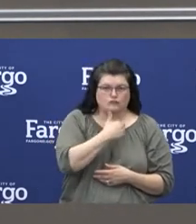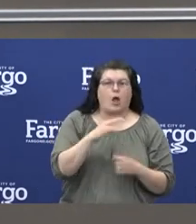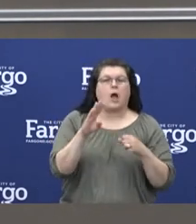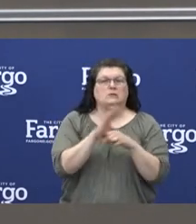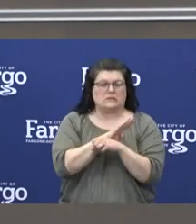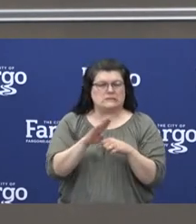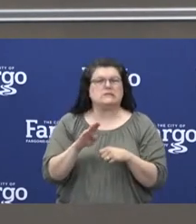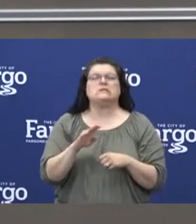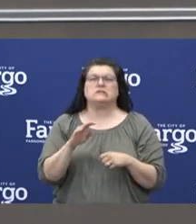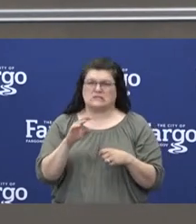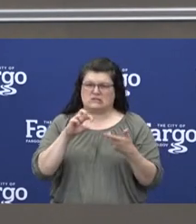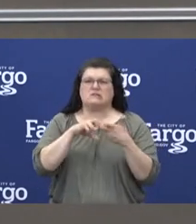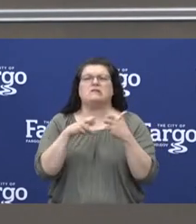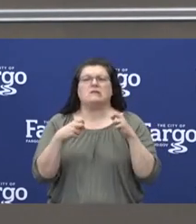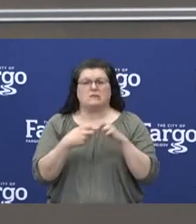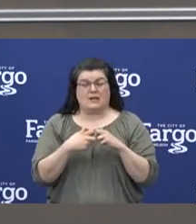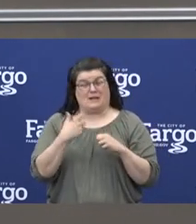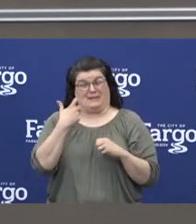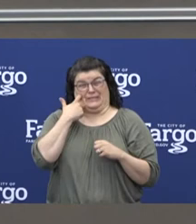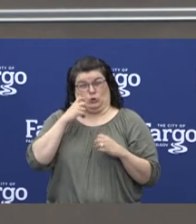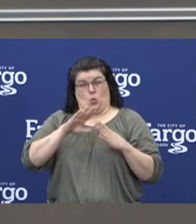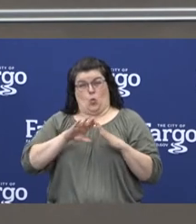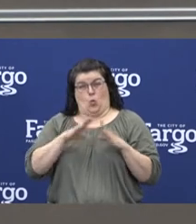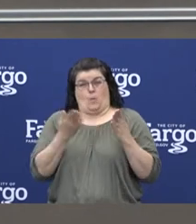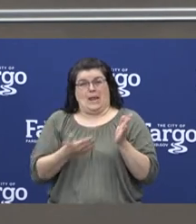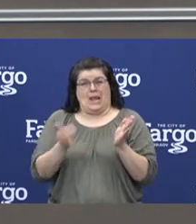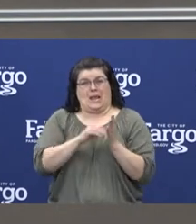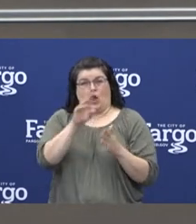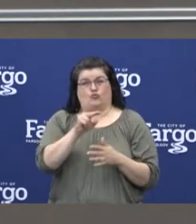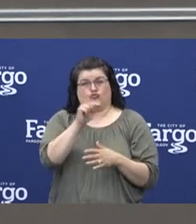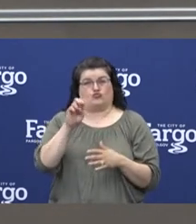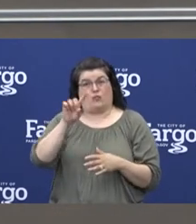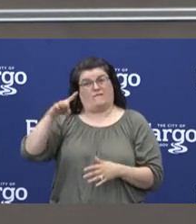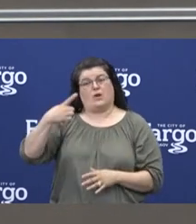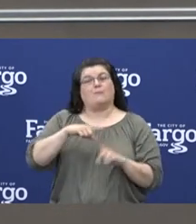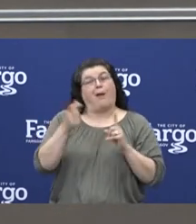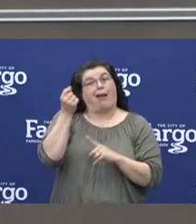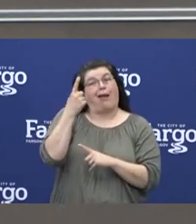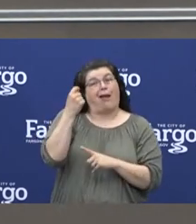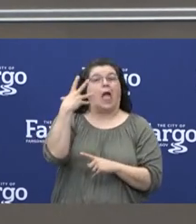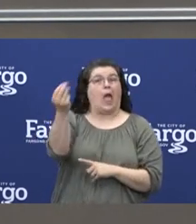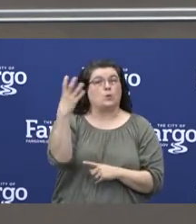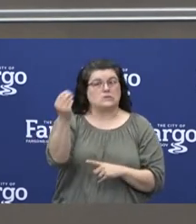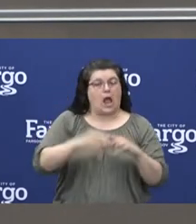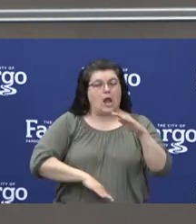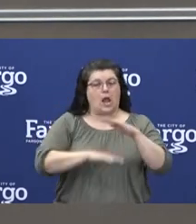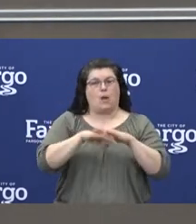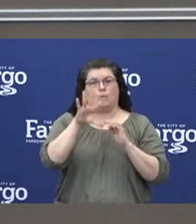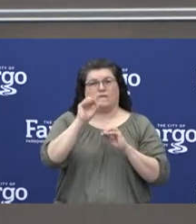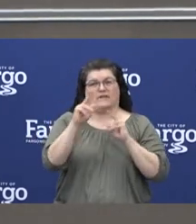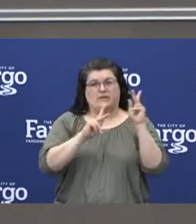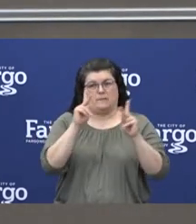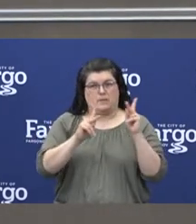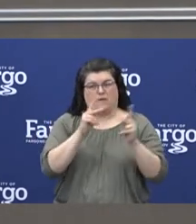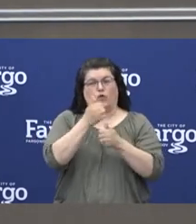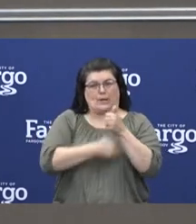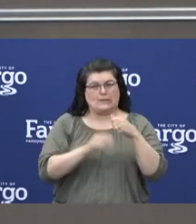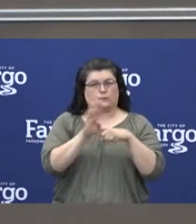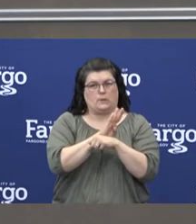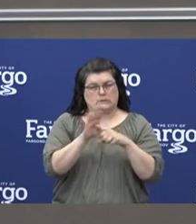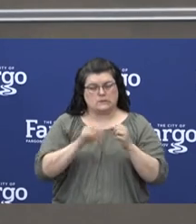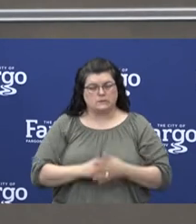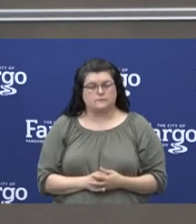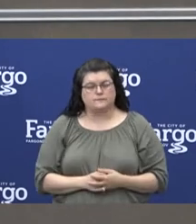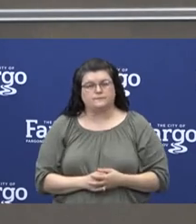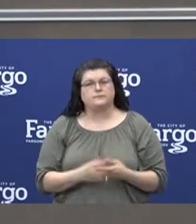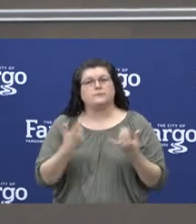hurting. Restaurants and bars reopened June 1st this past Monday for outdoor seating of up to 50 people per establishment. We